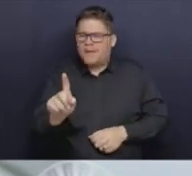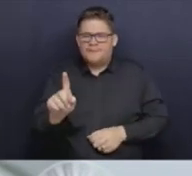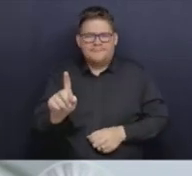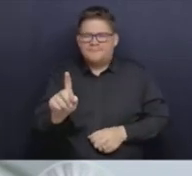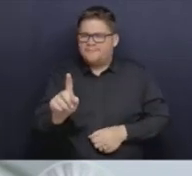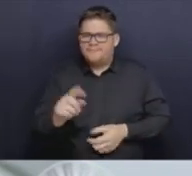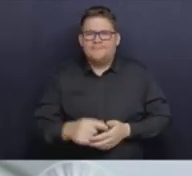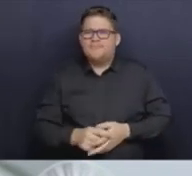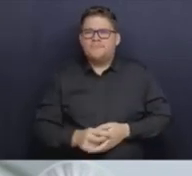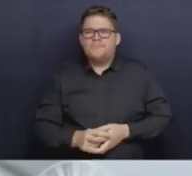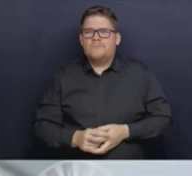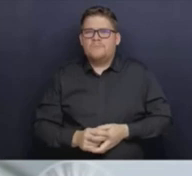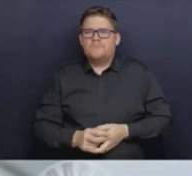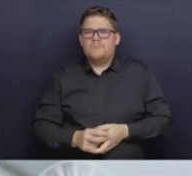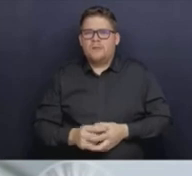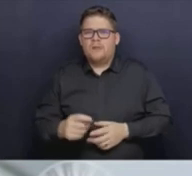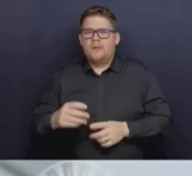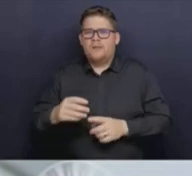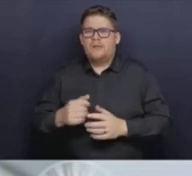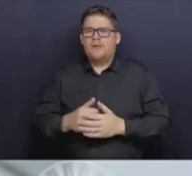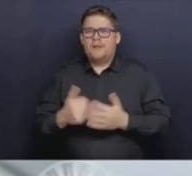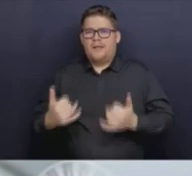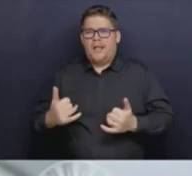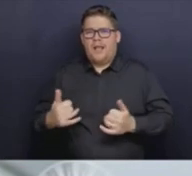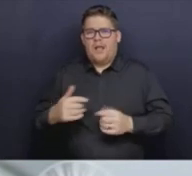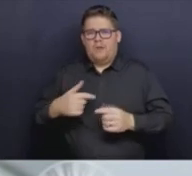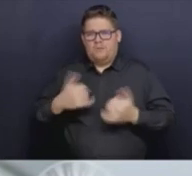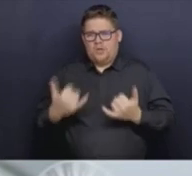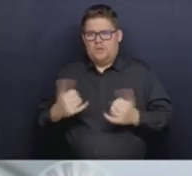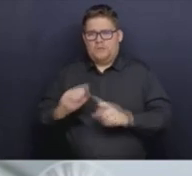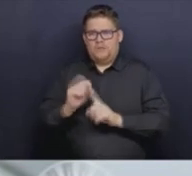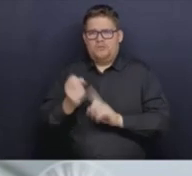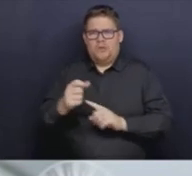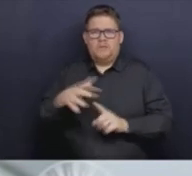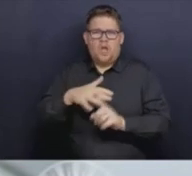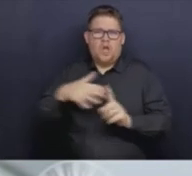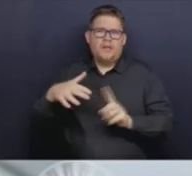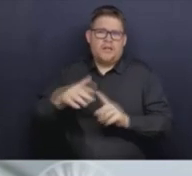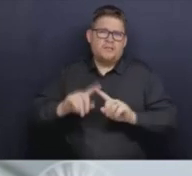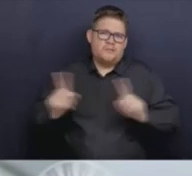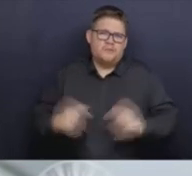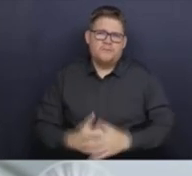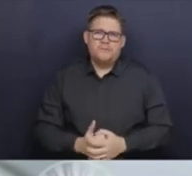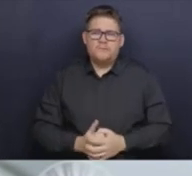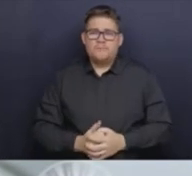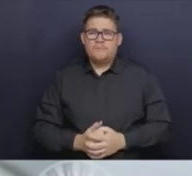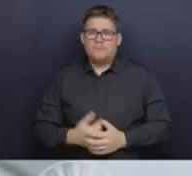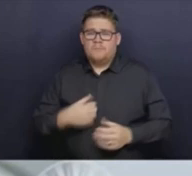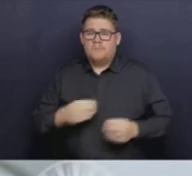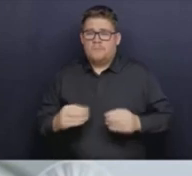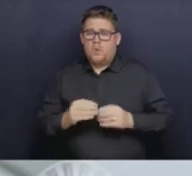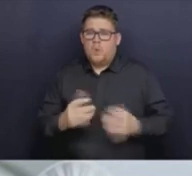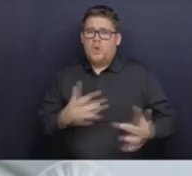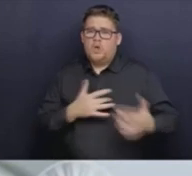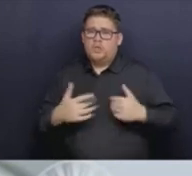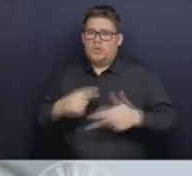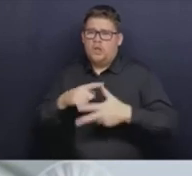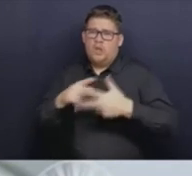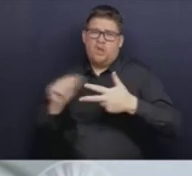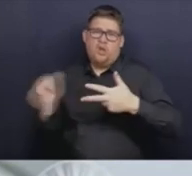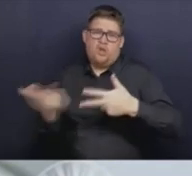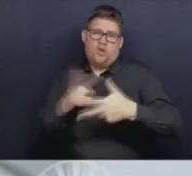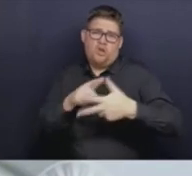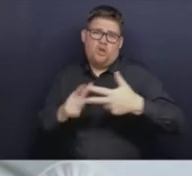everything else. So I think it is all of these. And for me, it's not just, it's the fact that respiratory